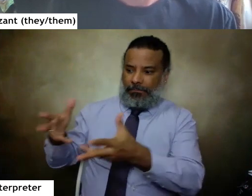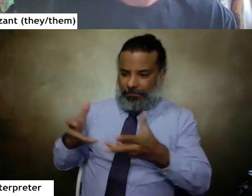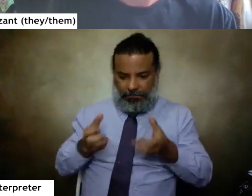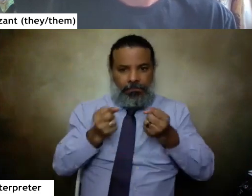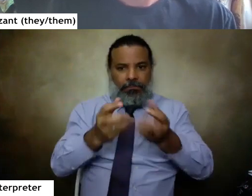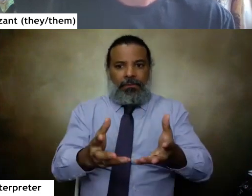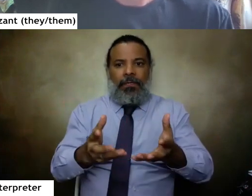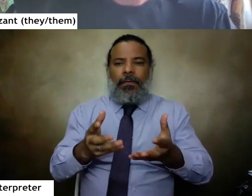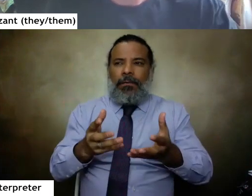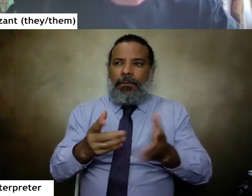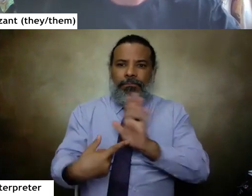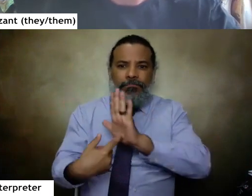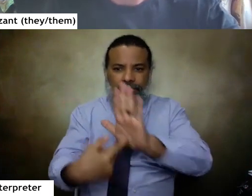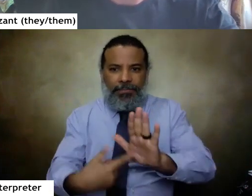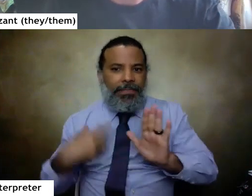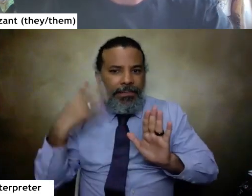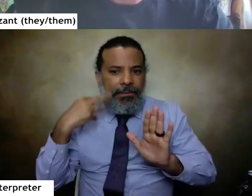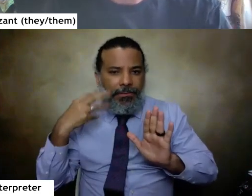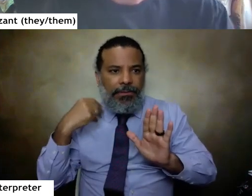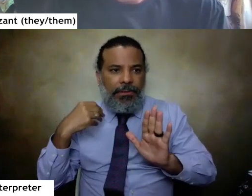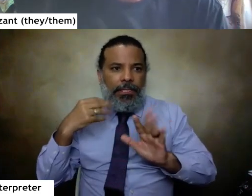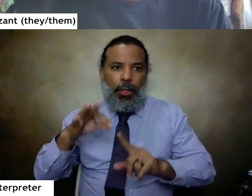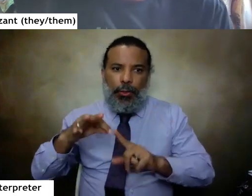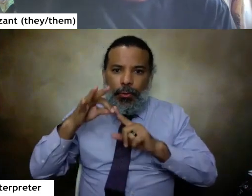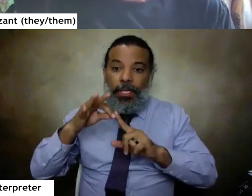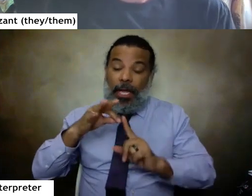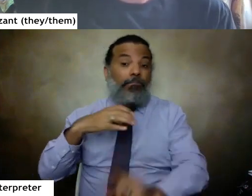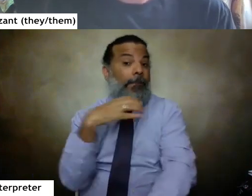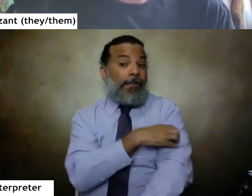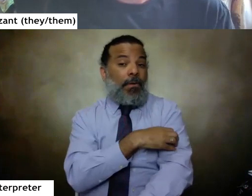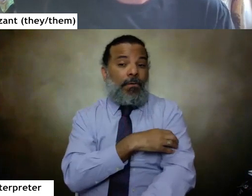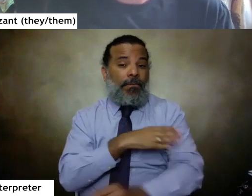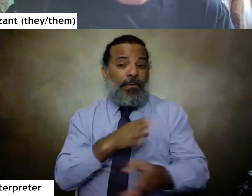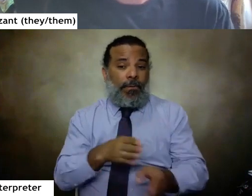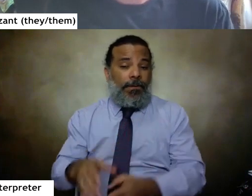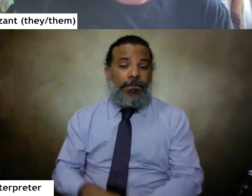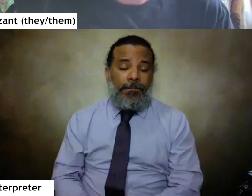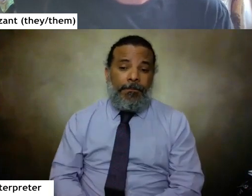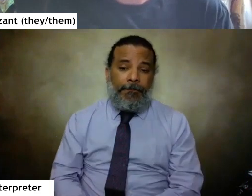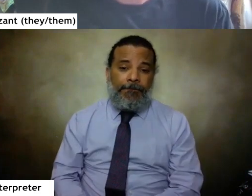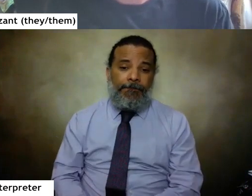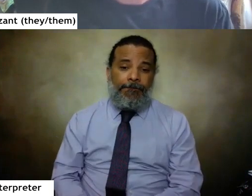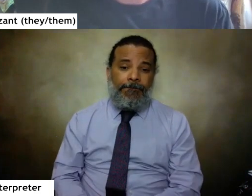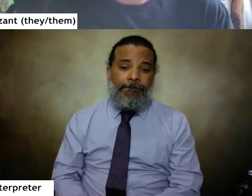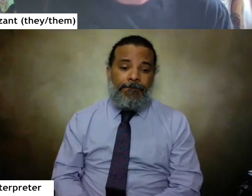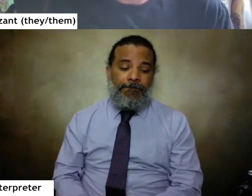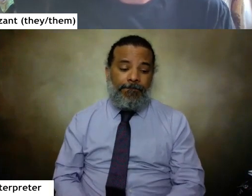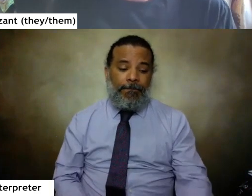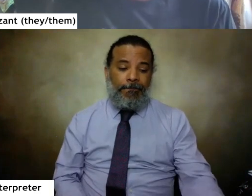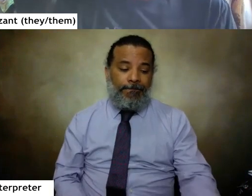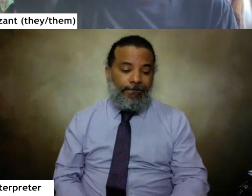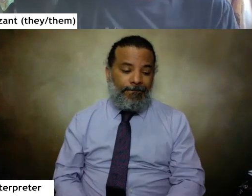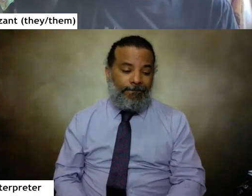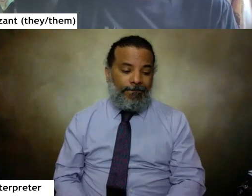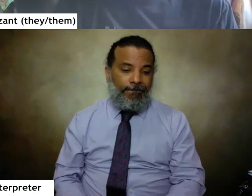um expresses that experience in a unique and powerful way um so i